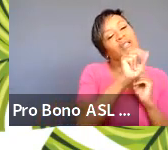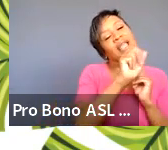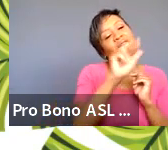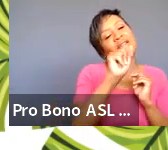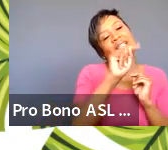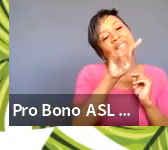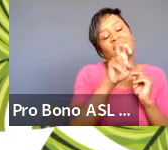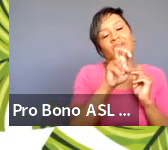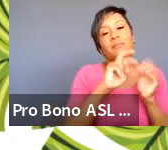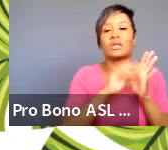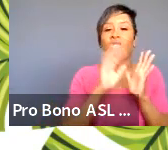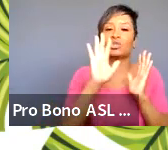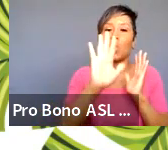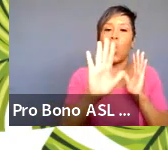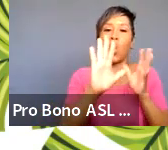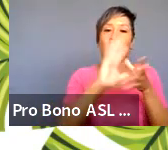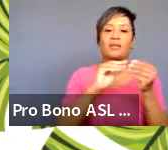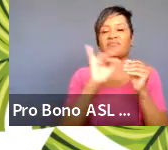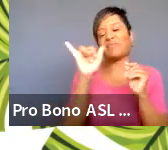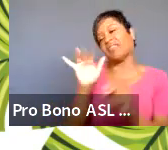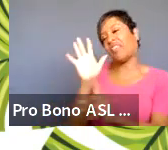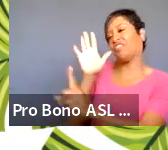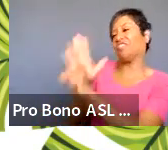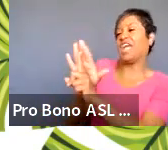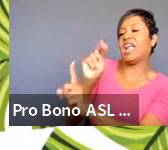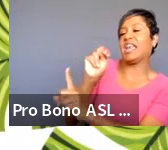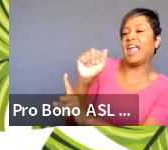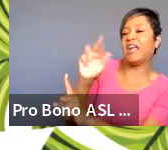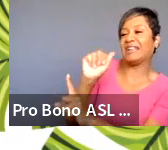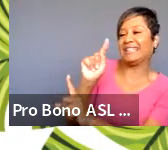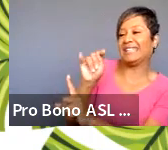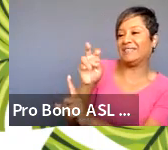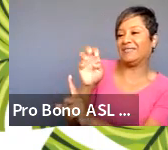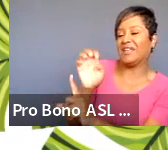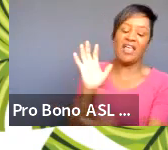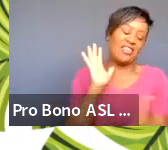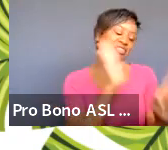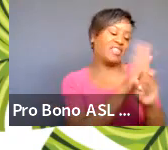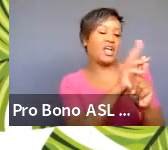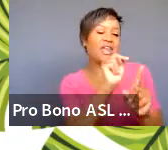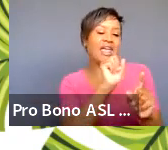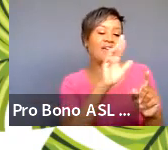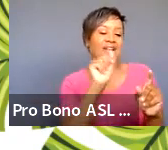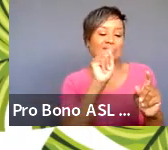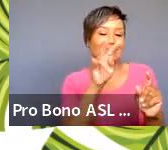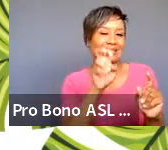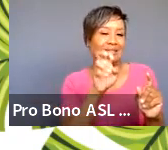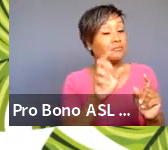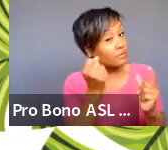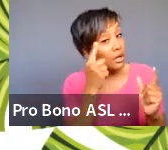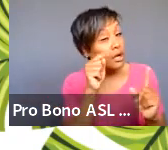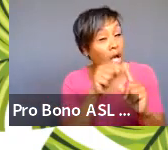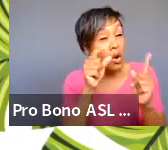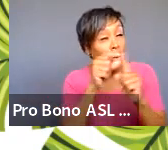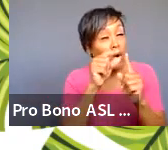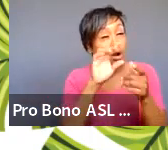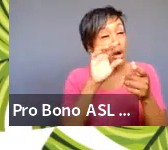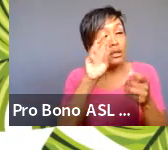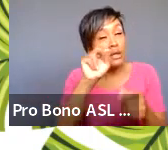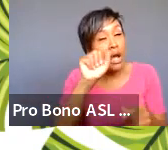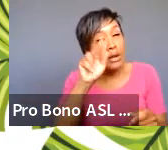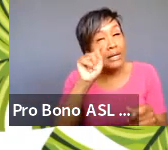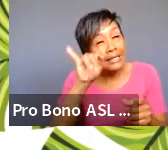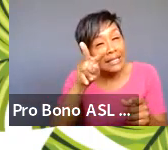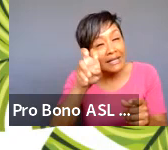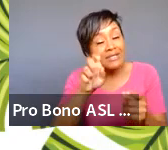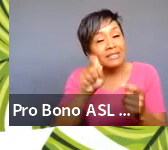this is their narrative narrative is specific and it's unique but it also